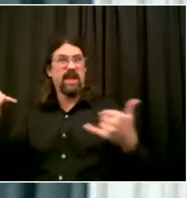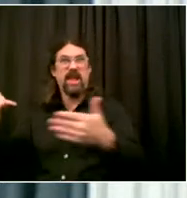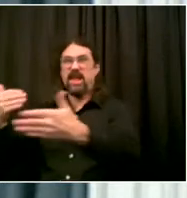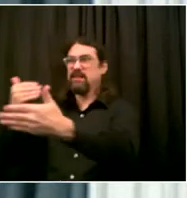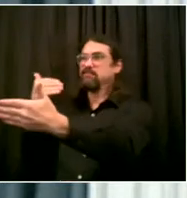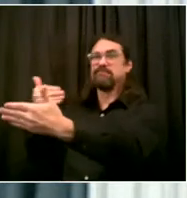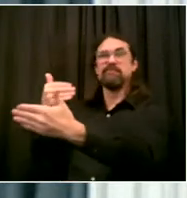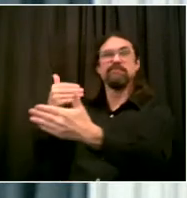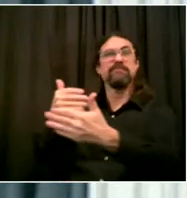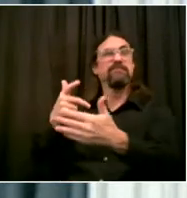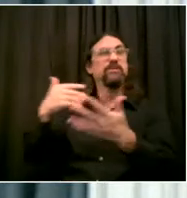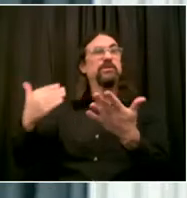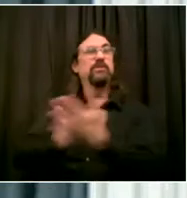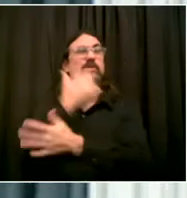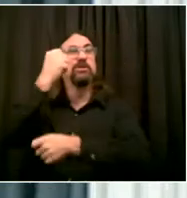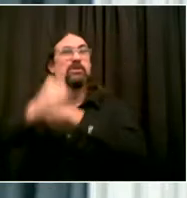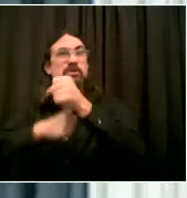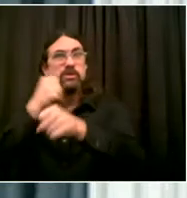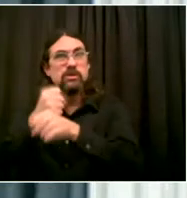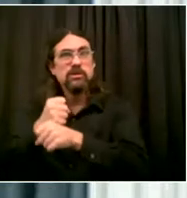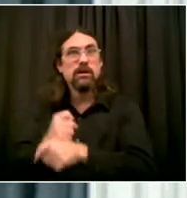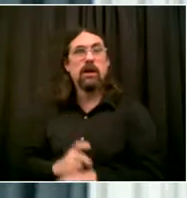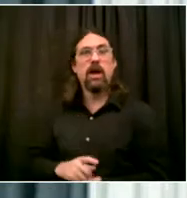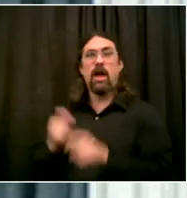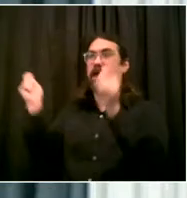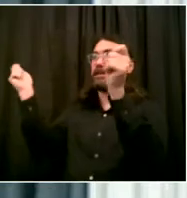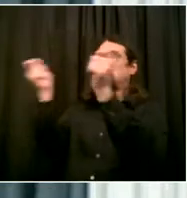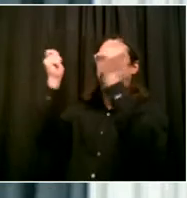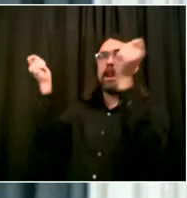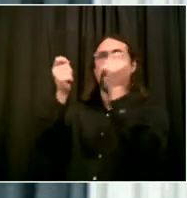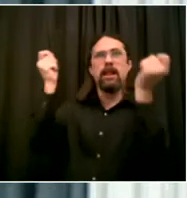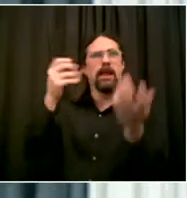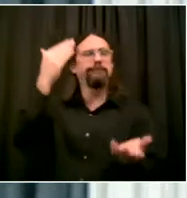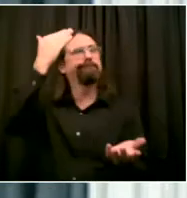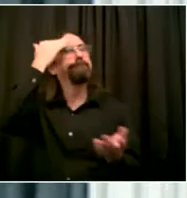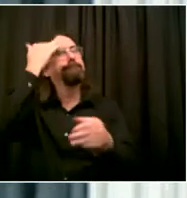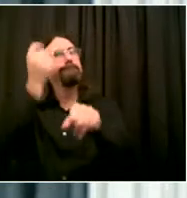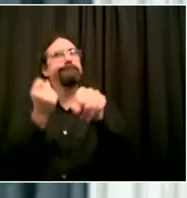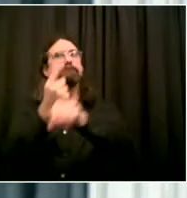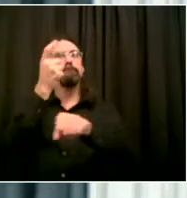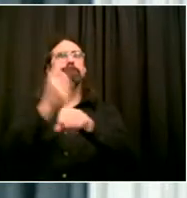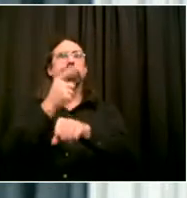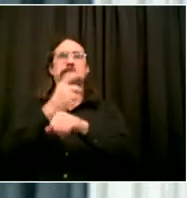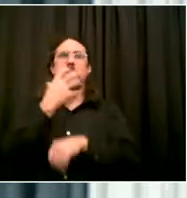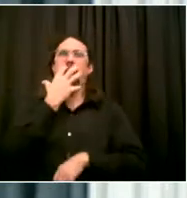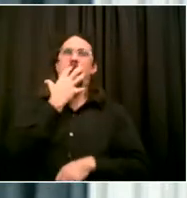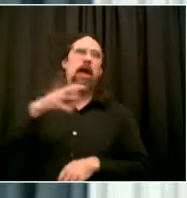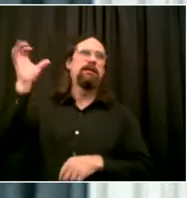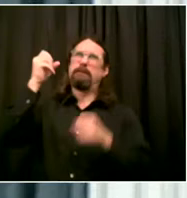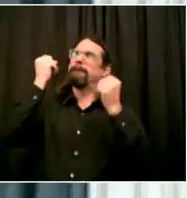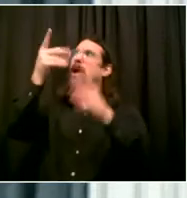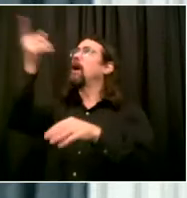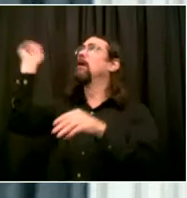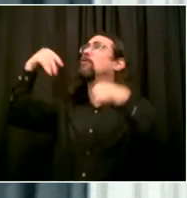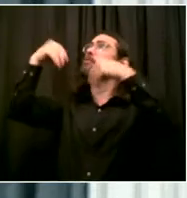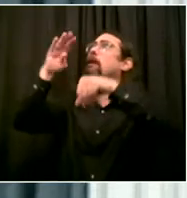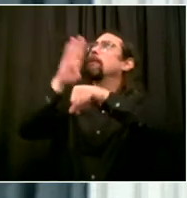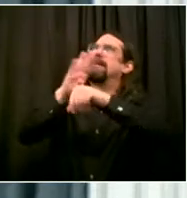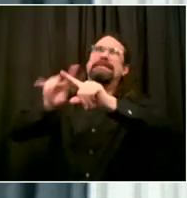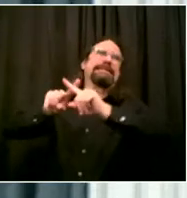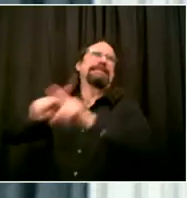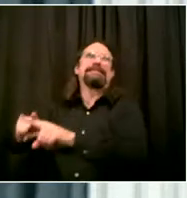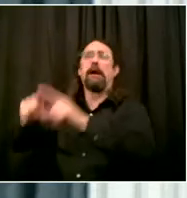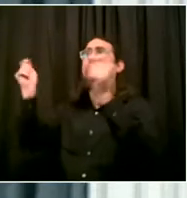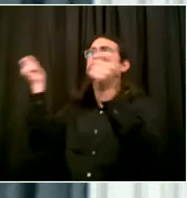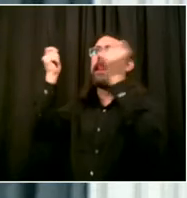Seventy percent of their sales come from this time. So we're making this more accessible. We're making it giving them the opportunity to get out in front of